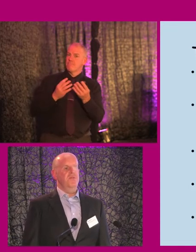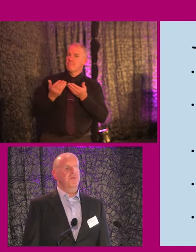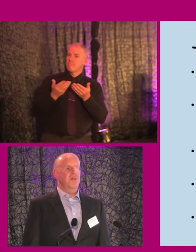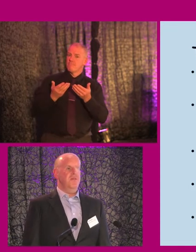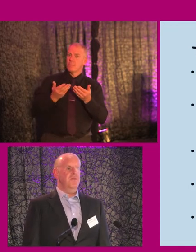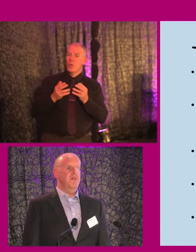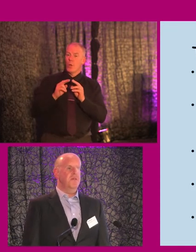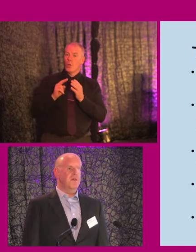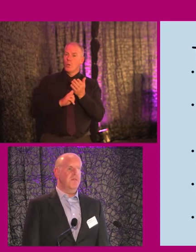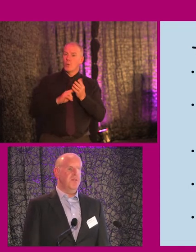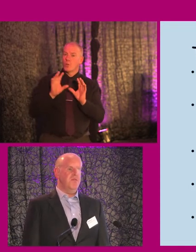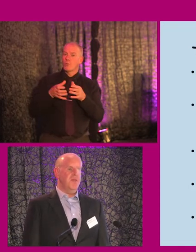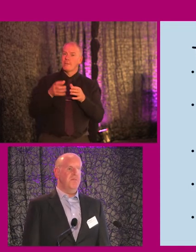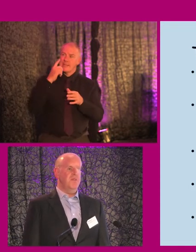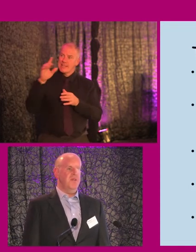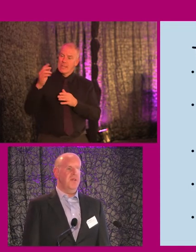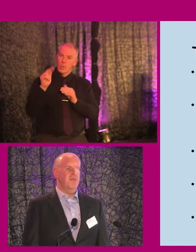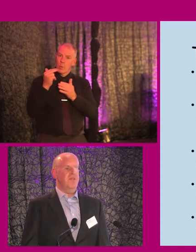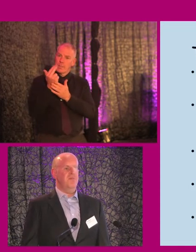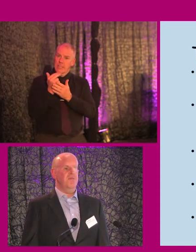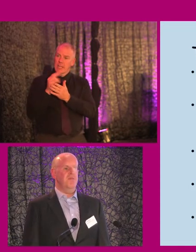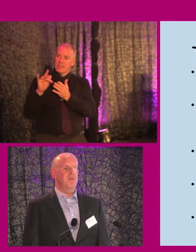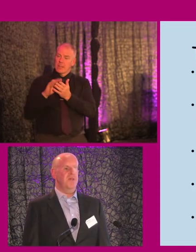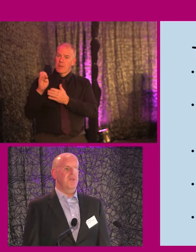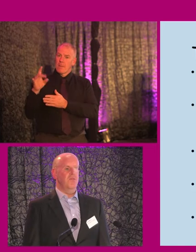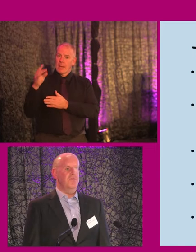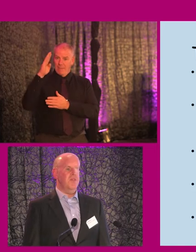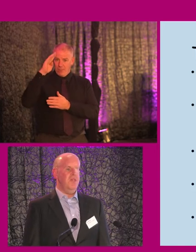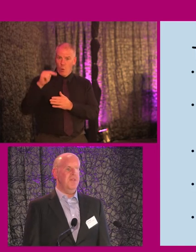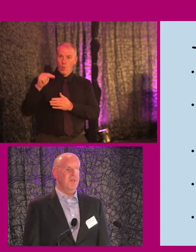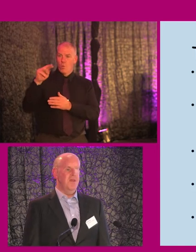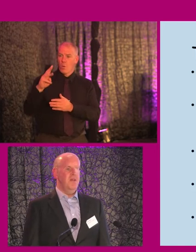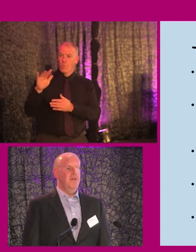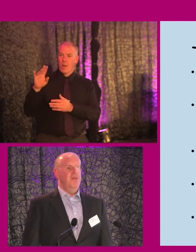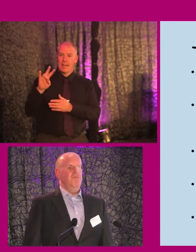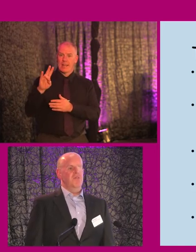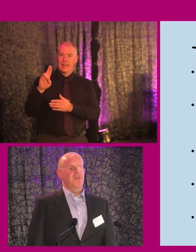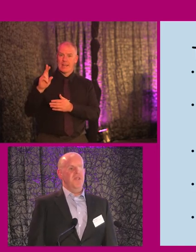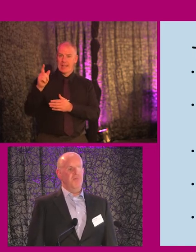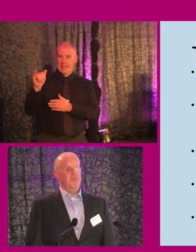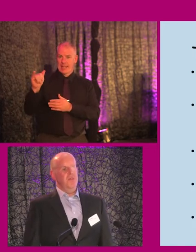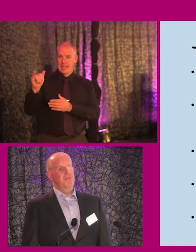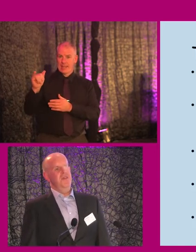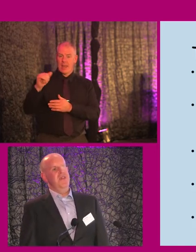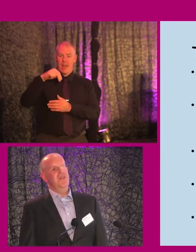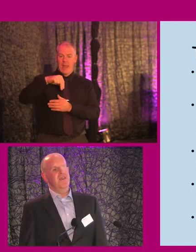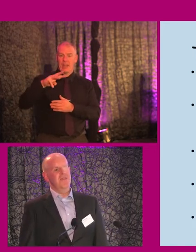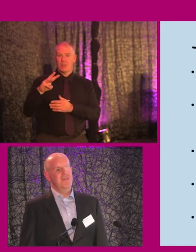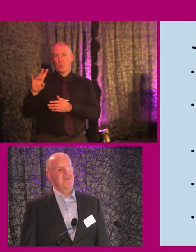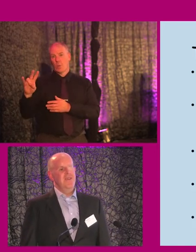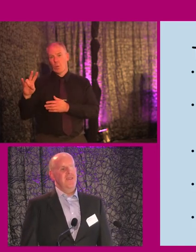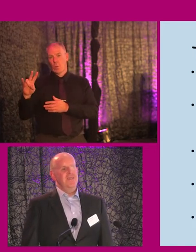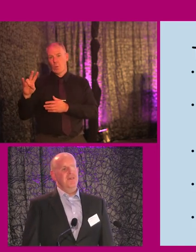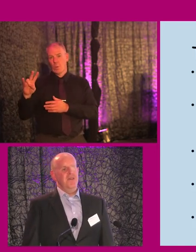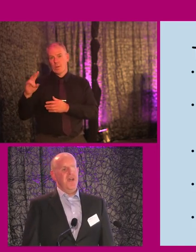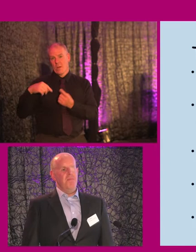group to look at the design of the central bank of building, central bank around Northwall Quay building. We also call it NWQ in our place.